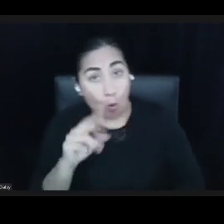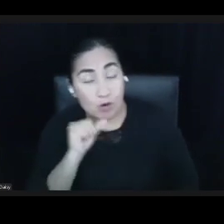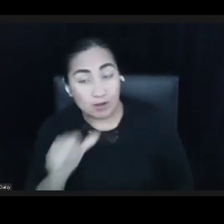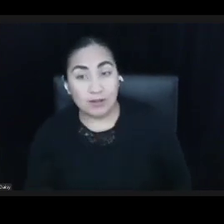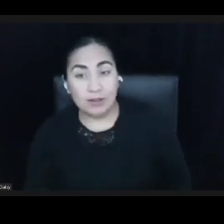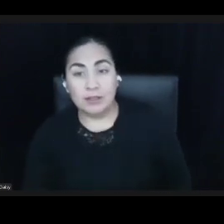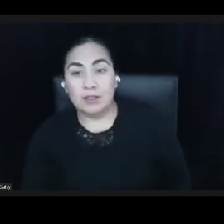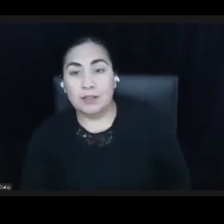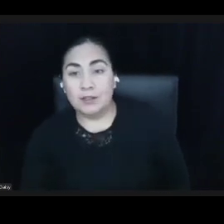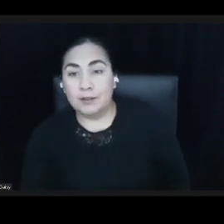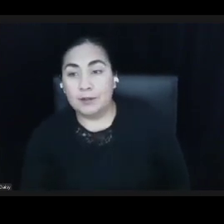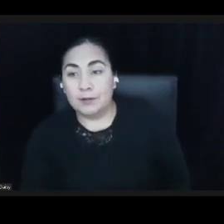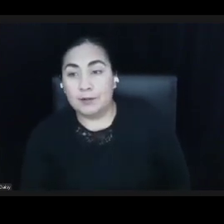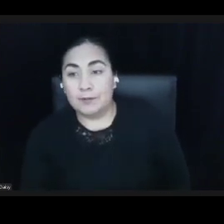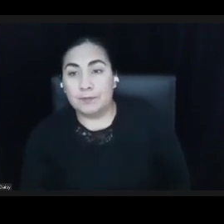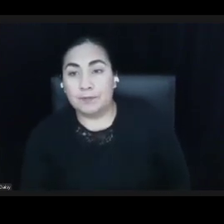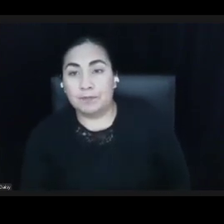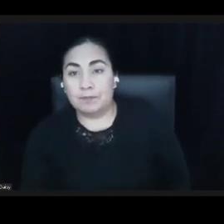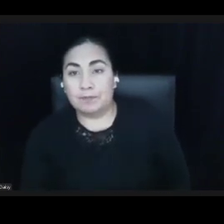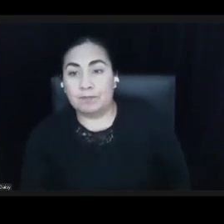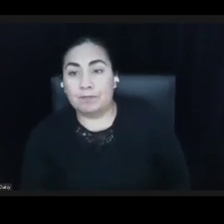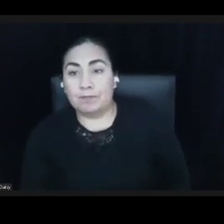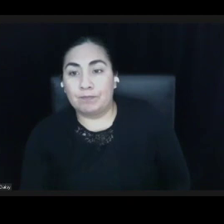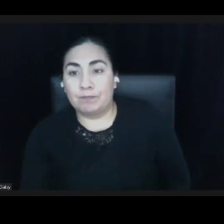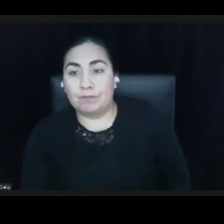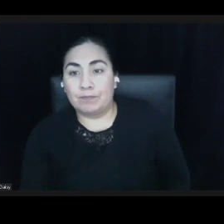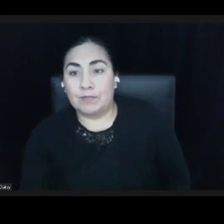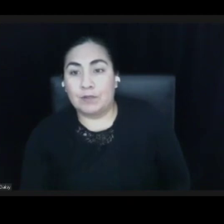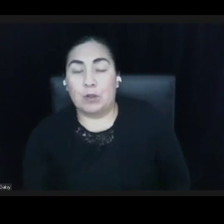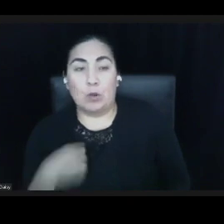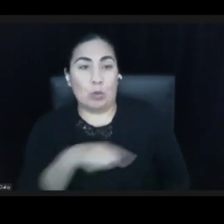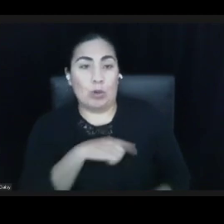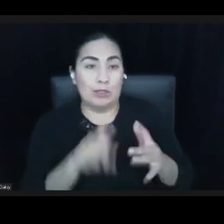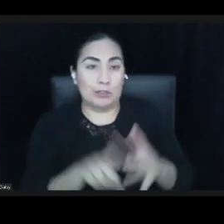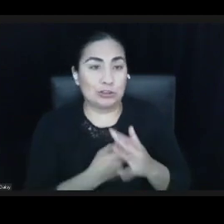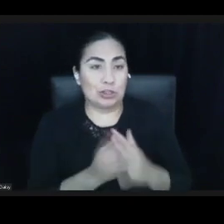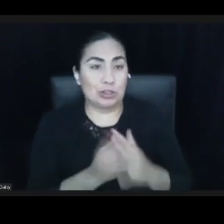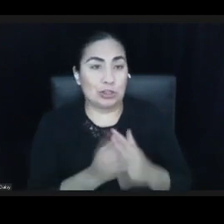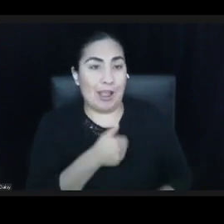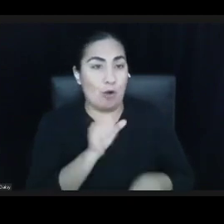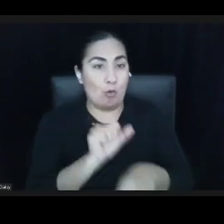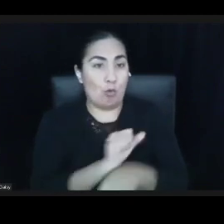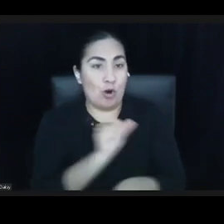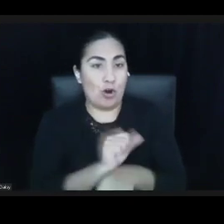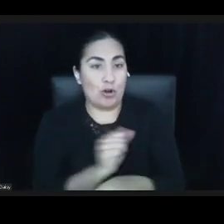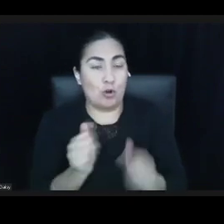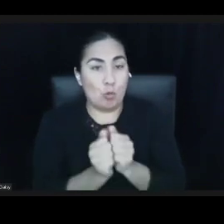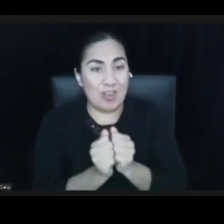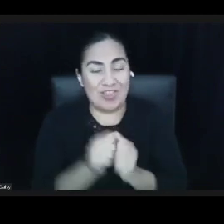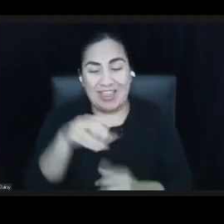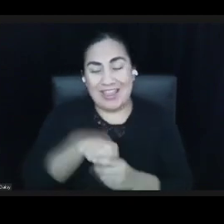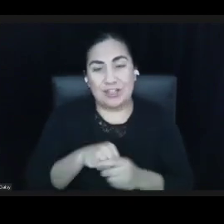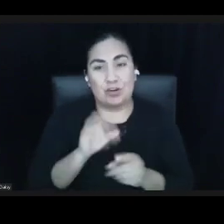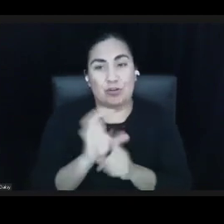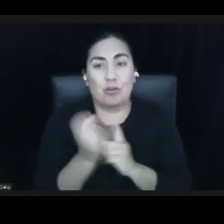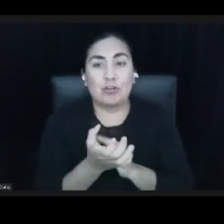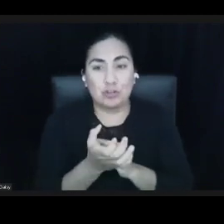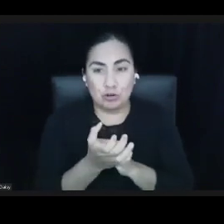We began our work with the Intercultural Development Inventory, the IDI,